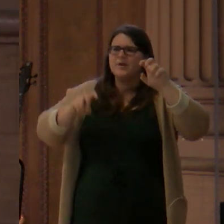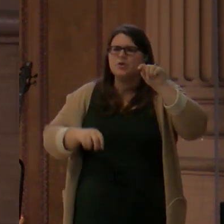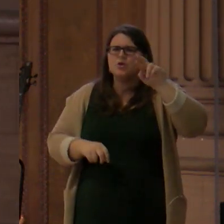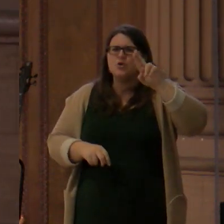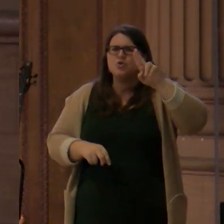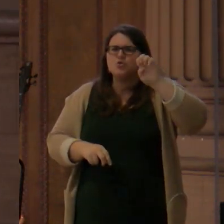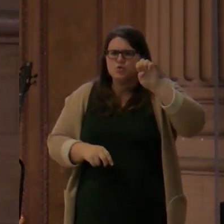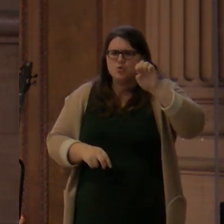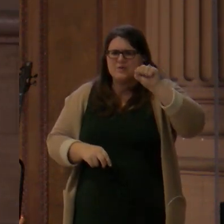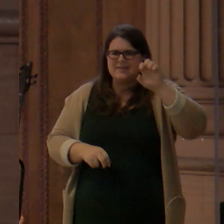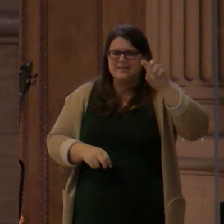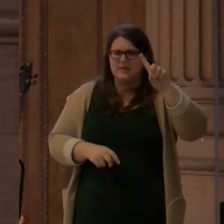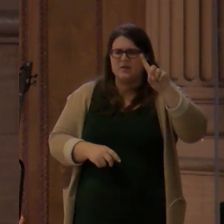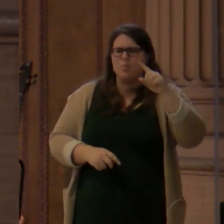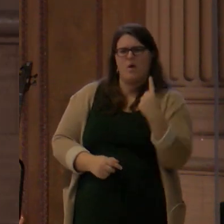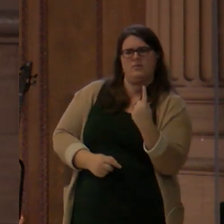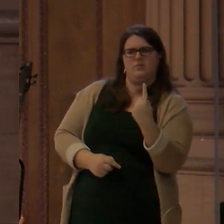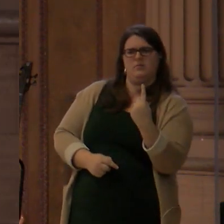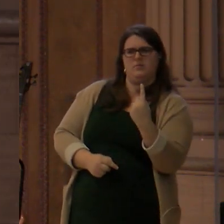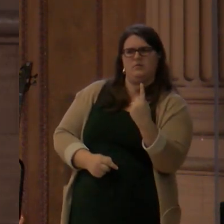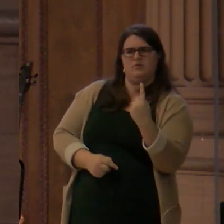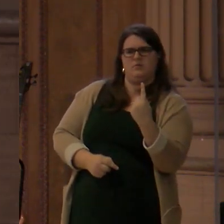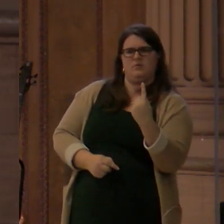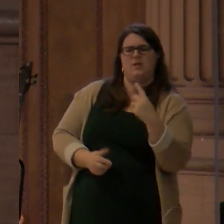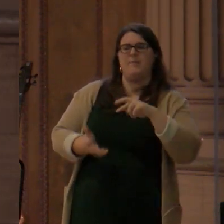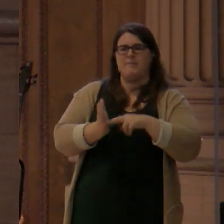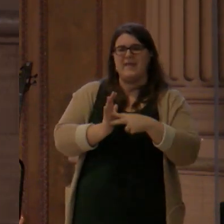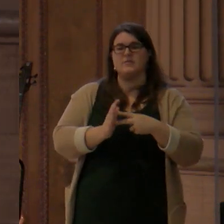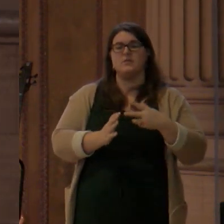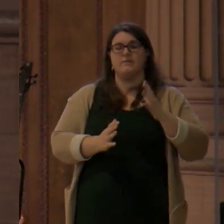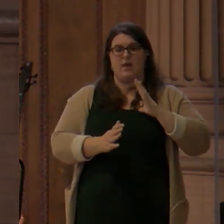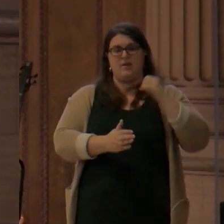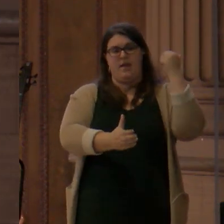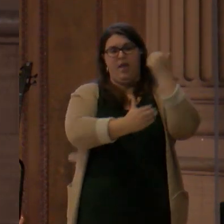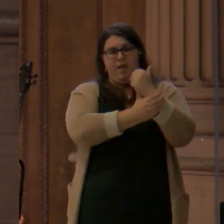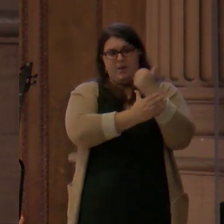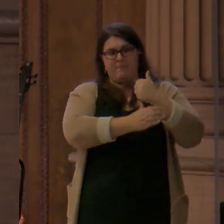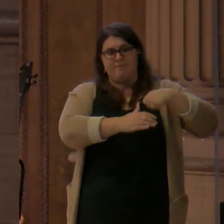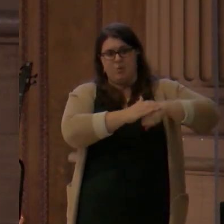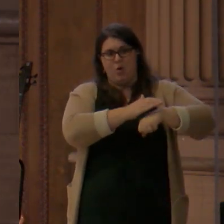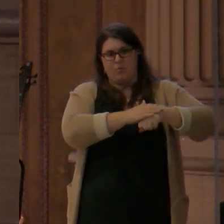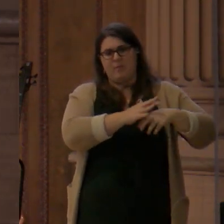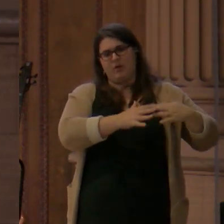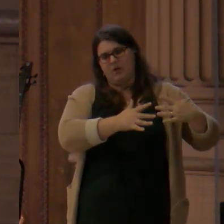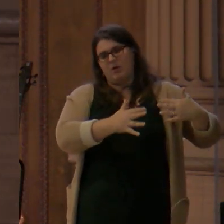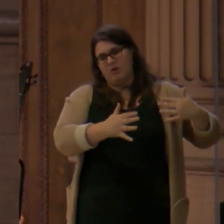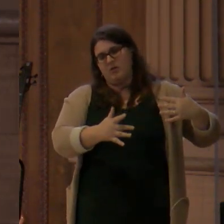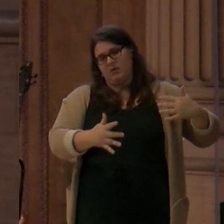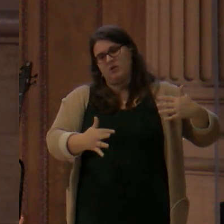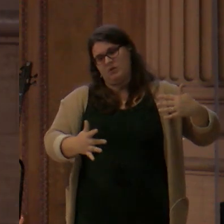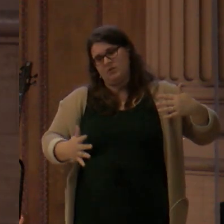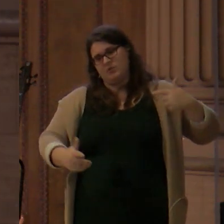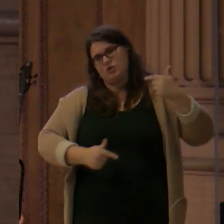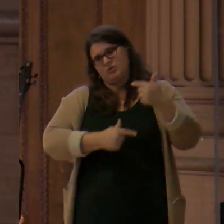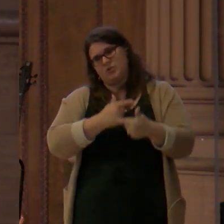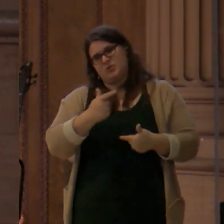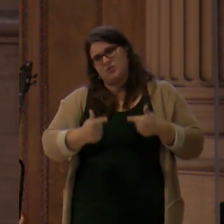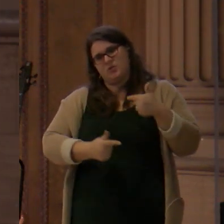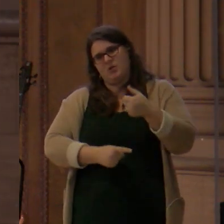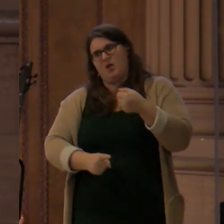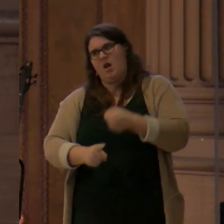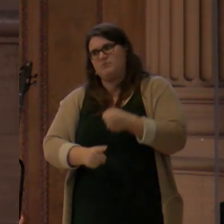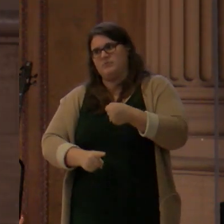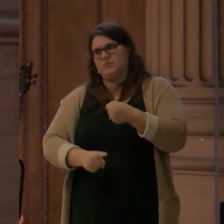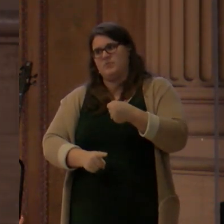and it's an individual, the person Jesus Christ. In Paul talks about this in Galatians 3, verse 16, when he explains,